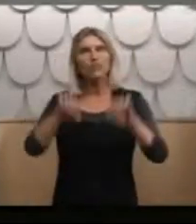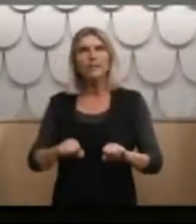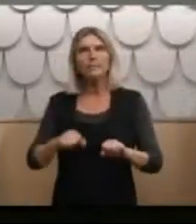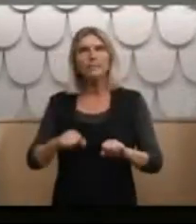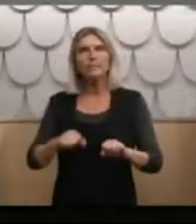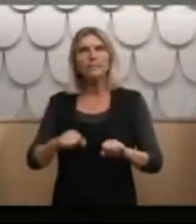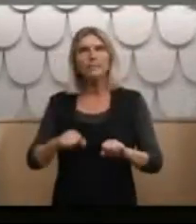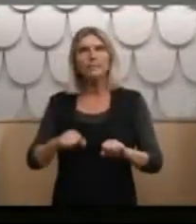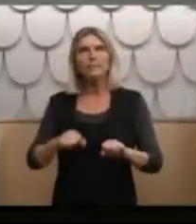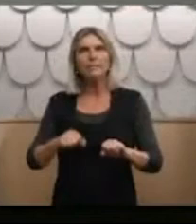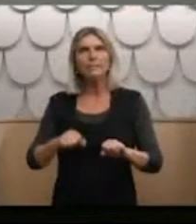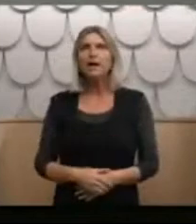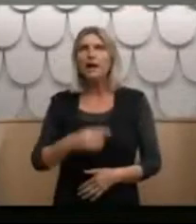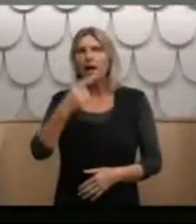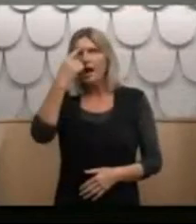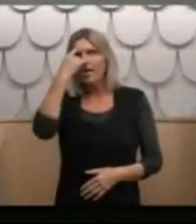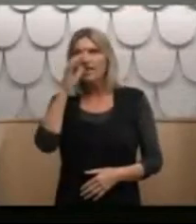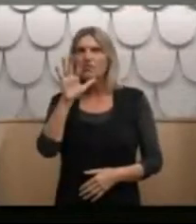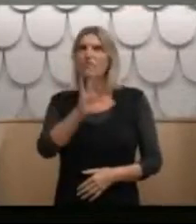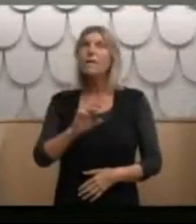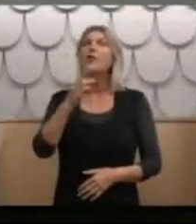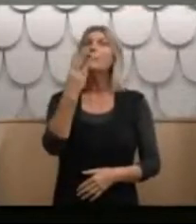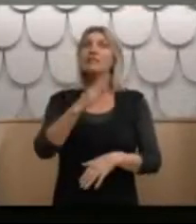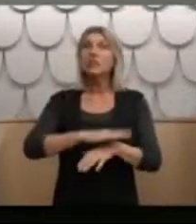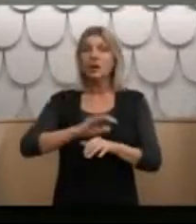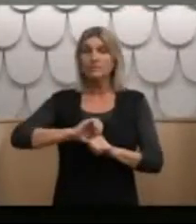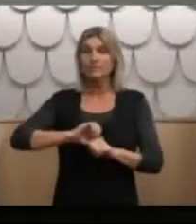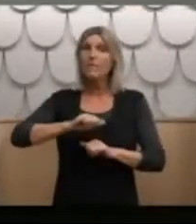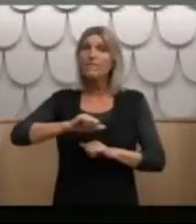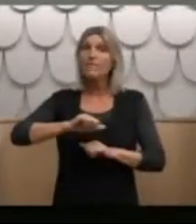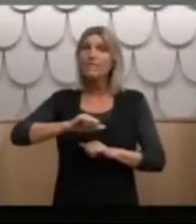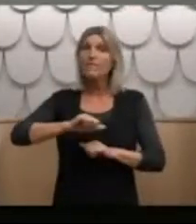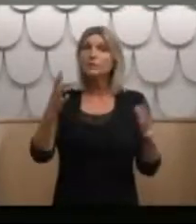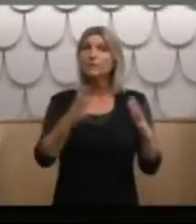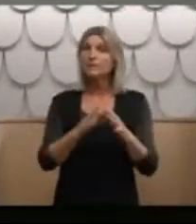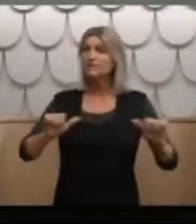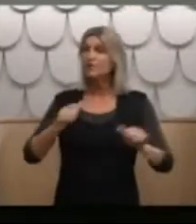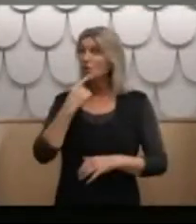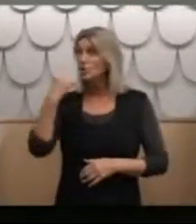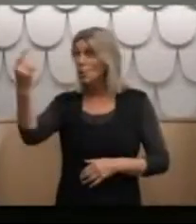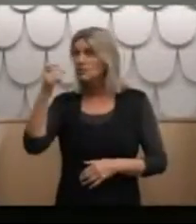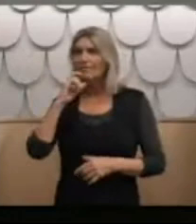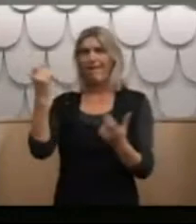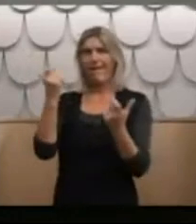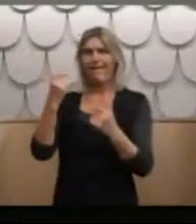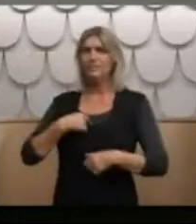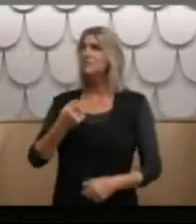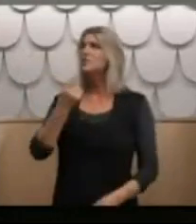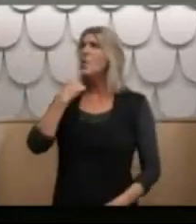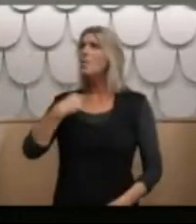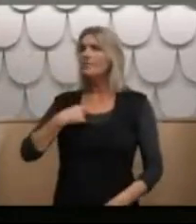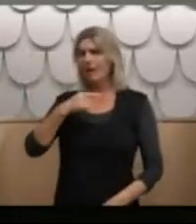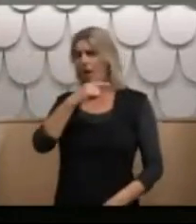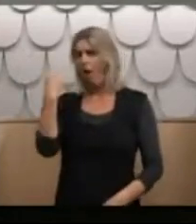times over the next six weeks. When I told staff, they just laughed and called me a liar.